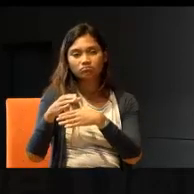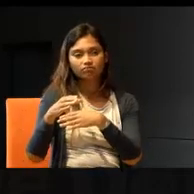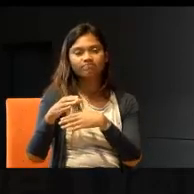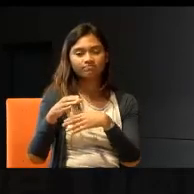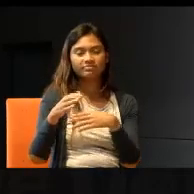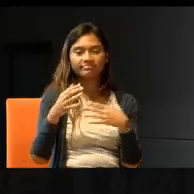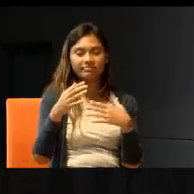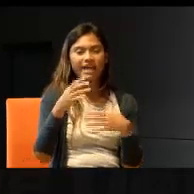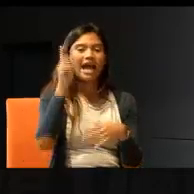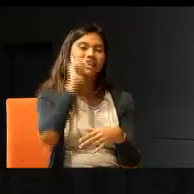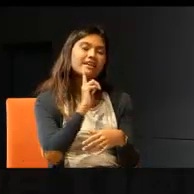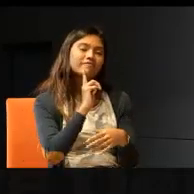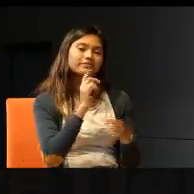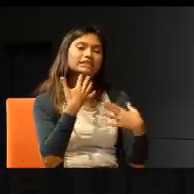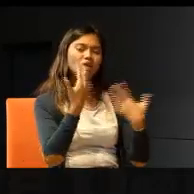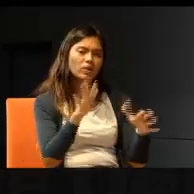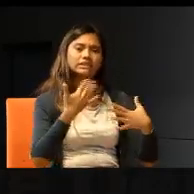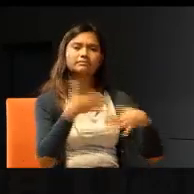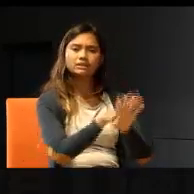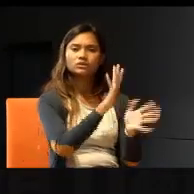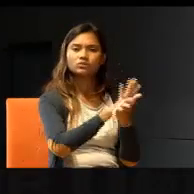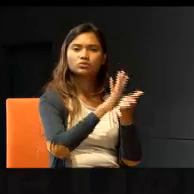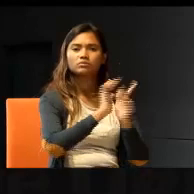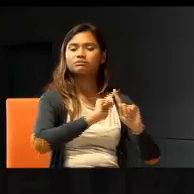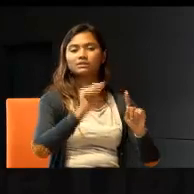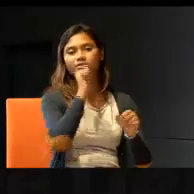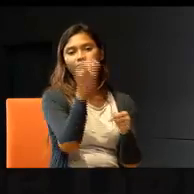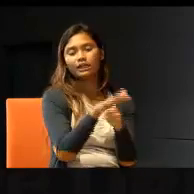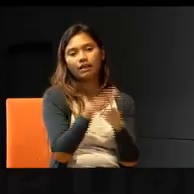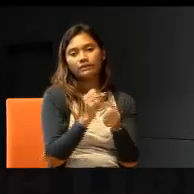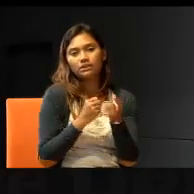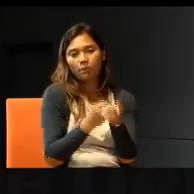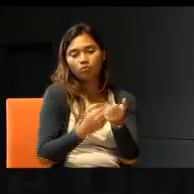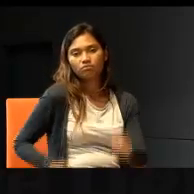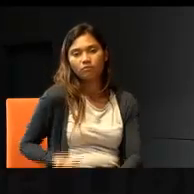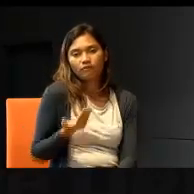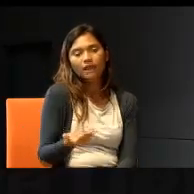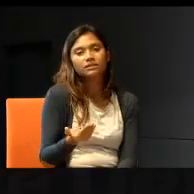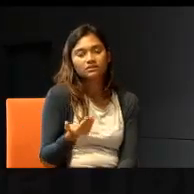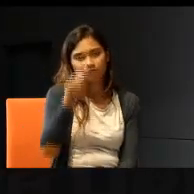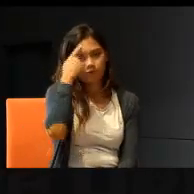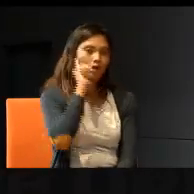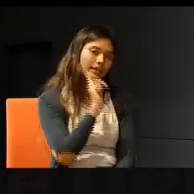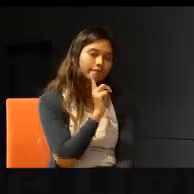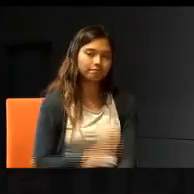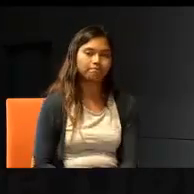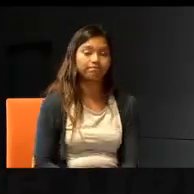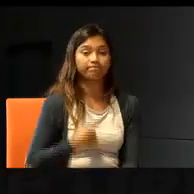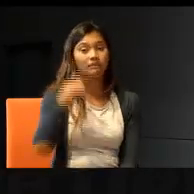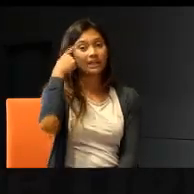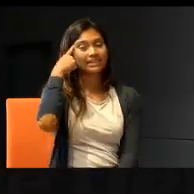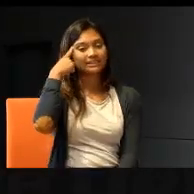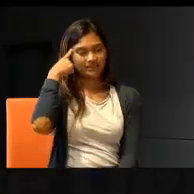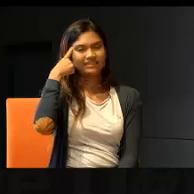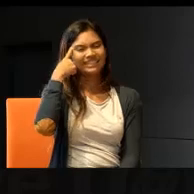but, where we lag behind is, the amount of support, that is provided, for the deaf students. I think this